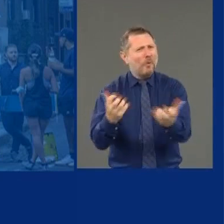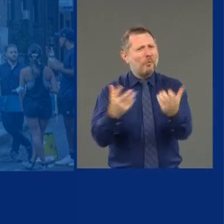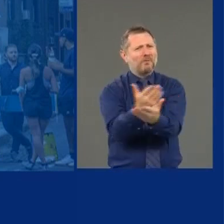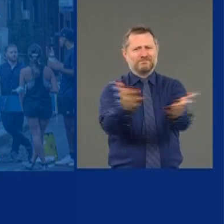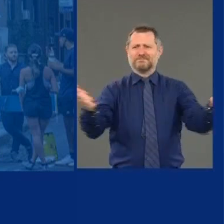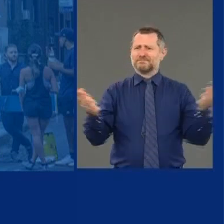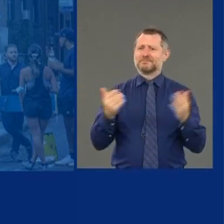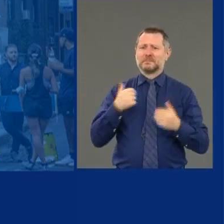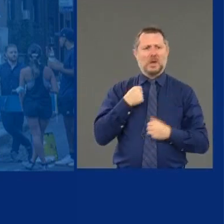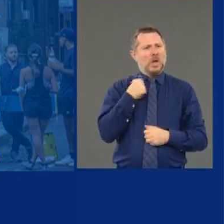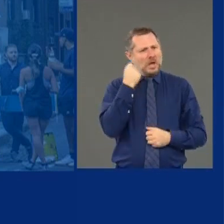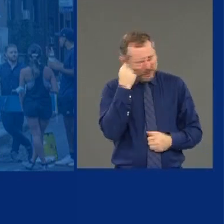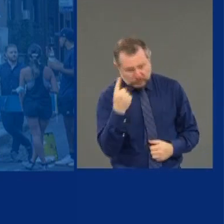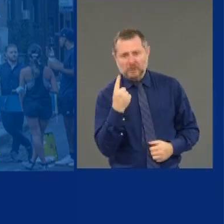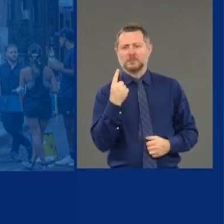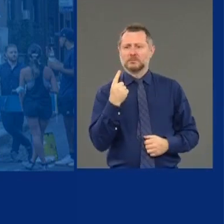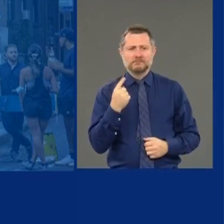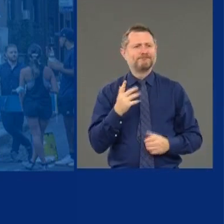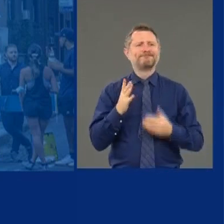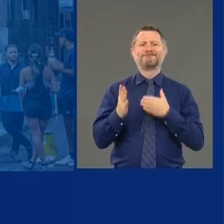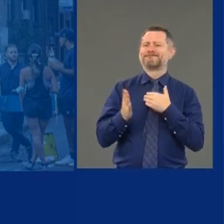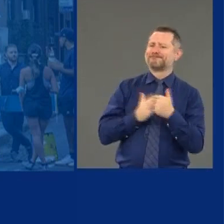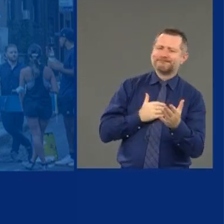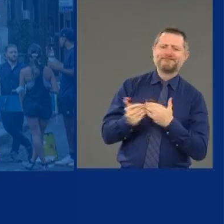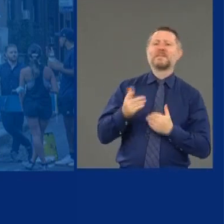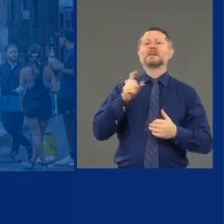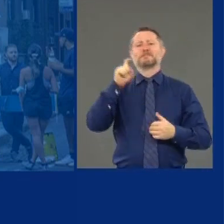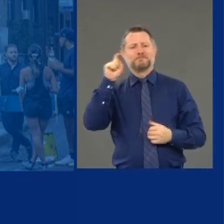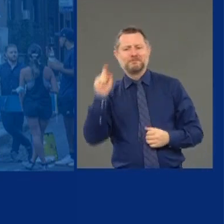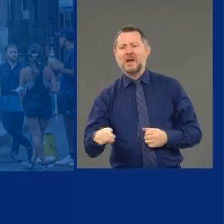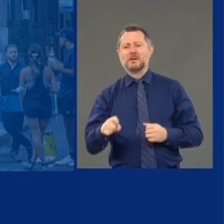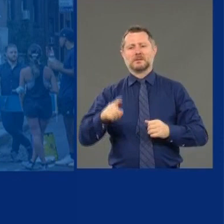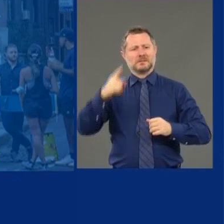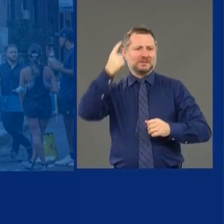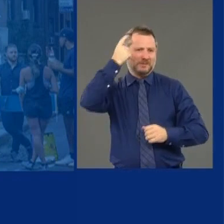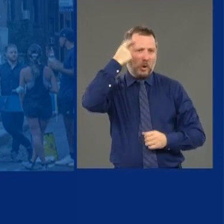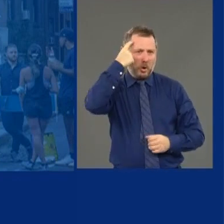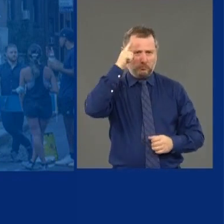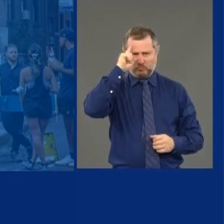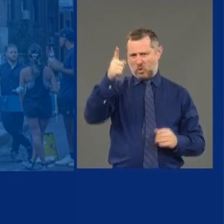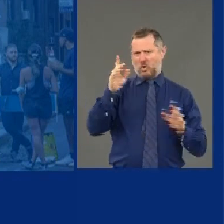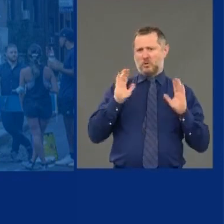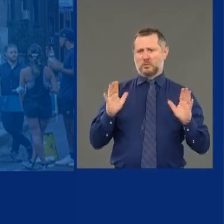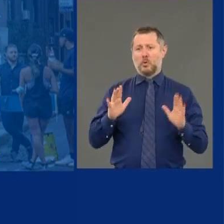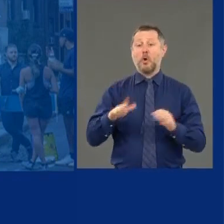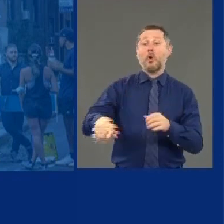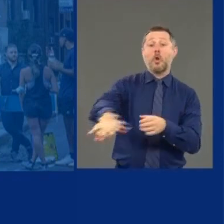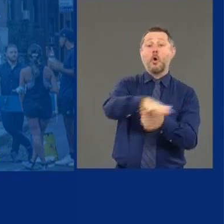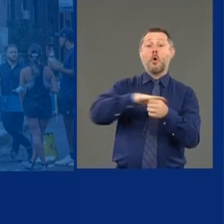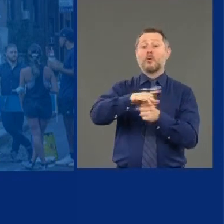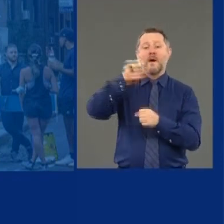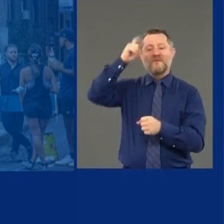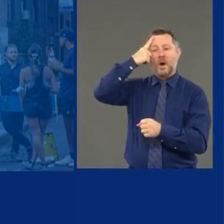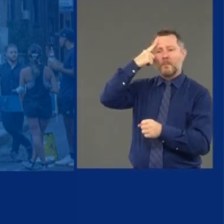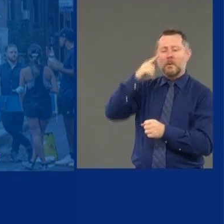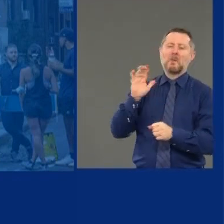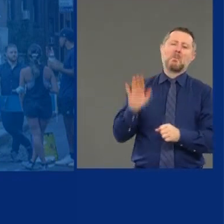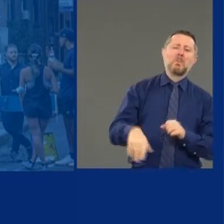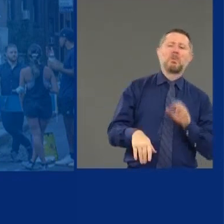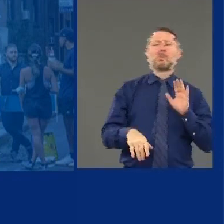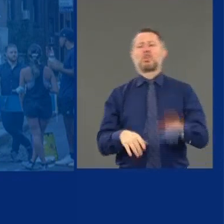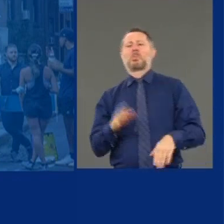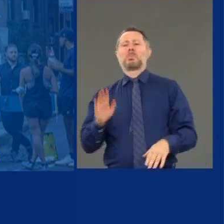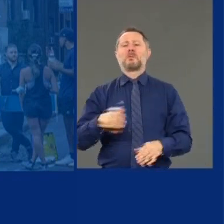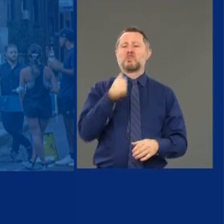I get it. But we have to stay smart. And if the local governments don't enforce compliance,